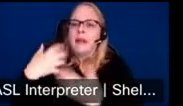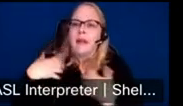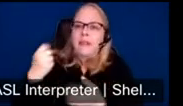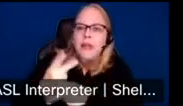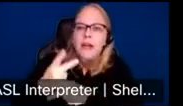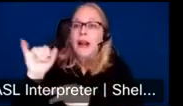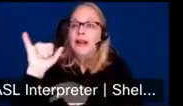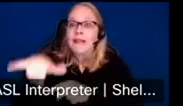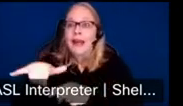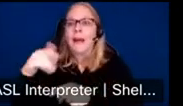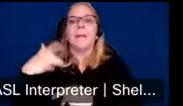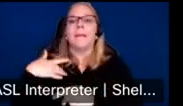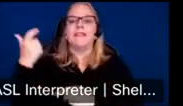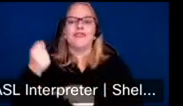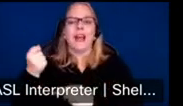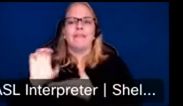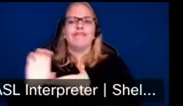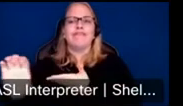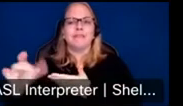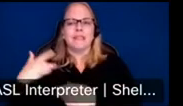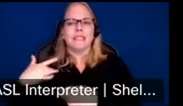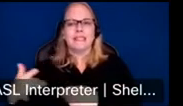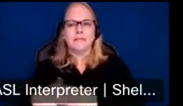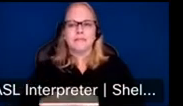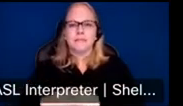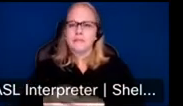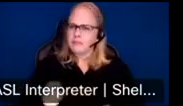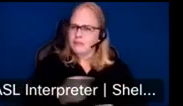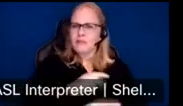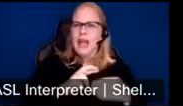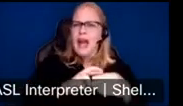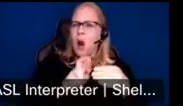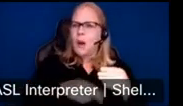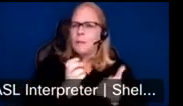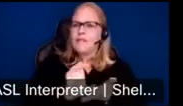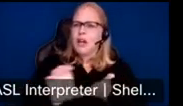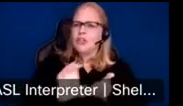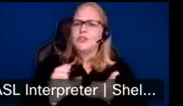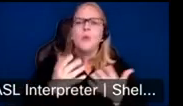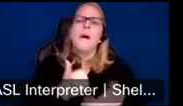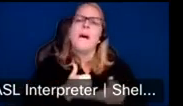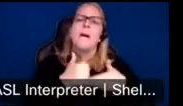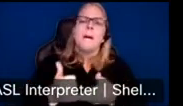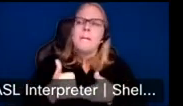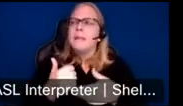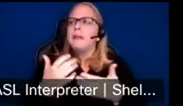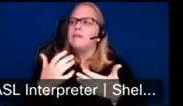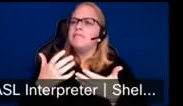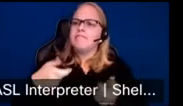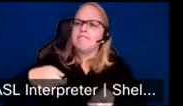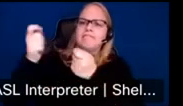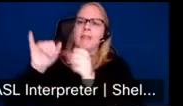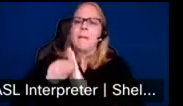outcome funders, their goal was to do something that actually to prove the investability of this type of model, rather than